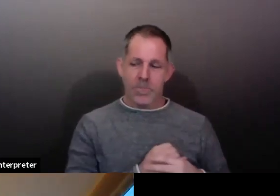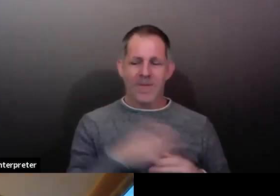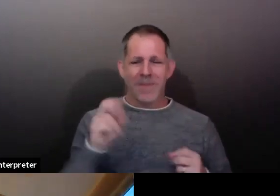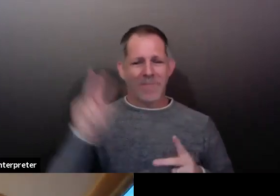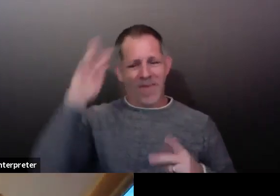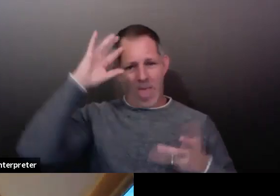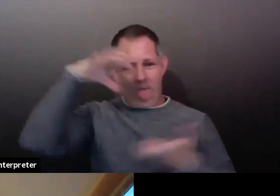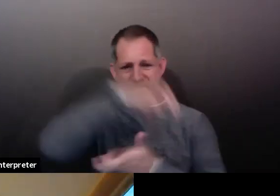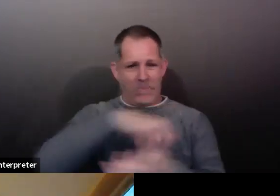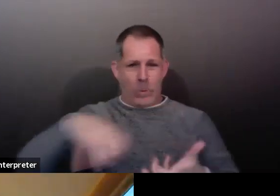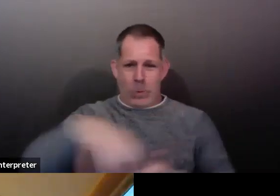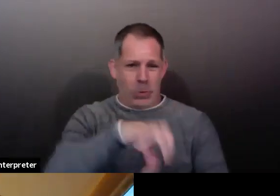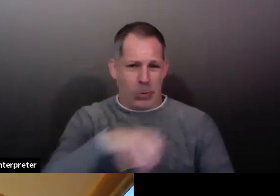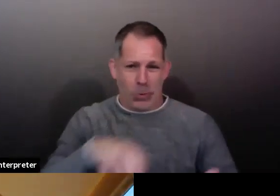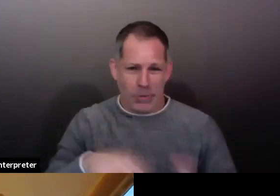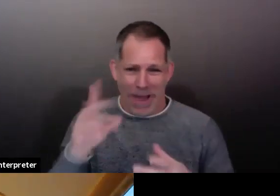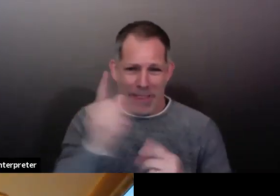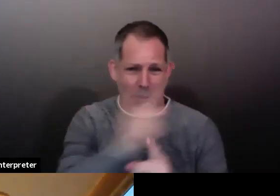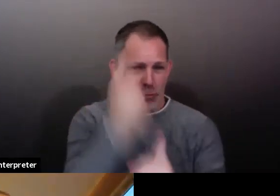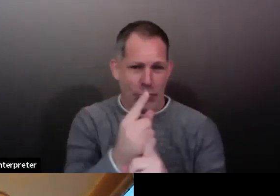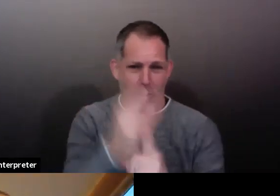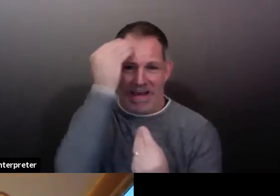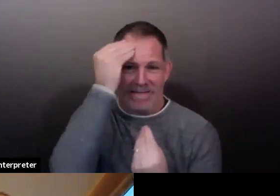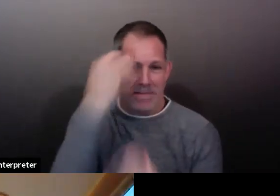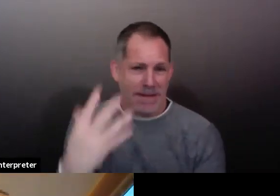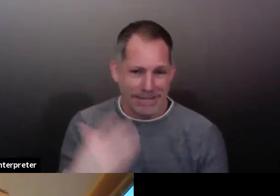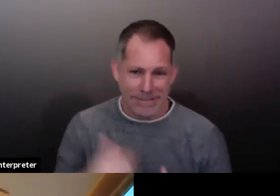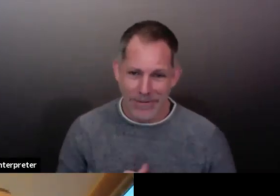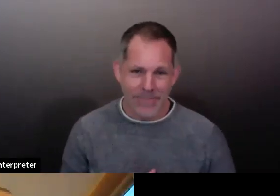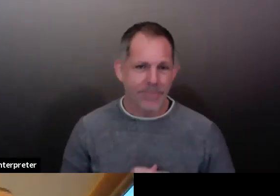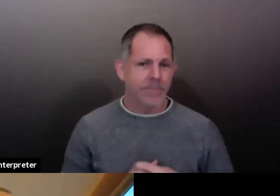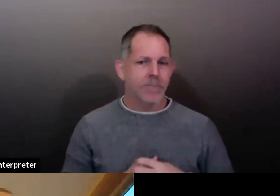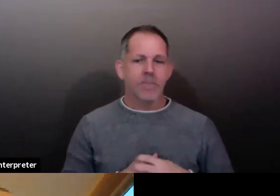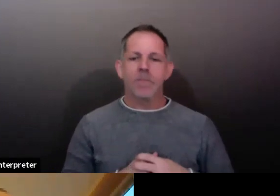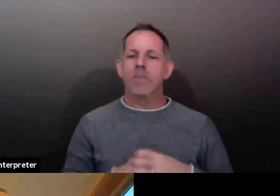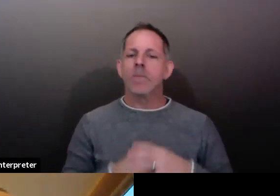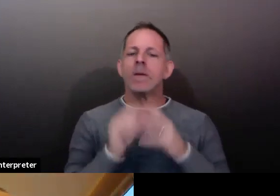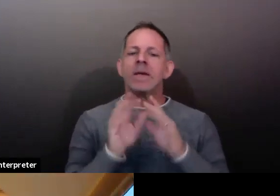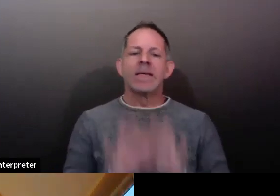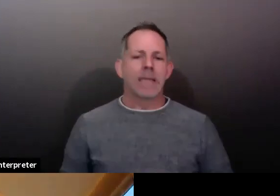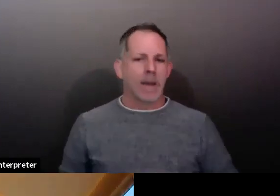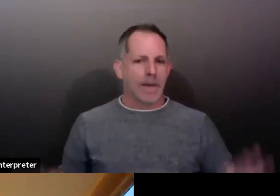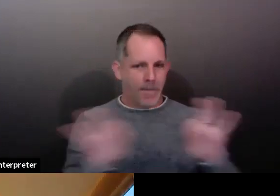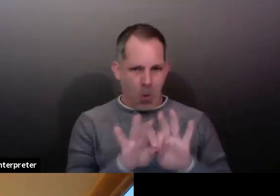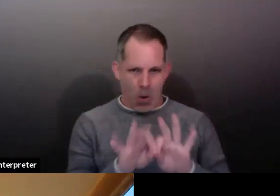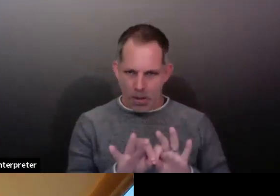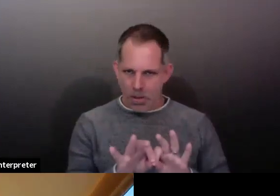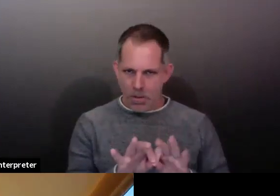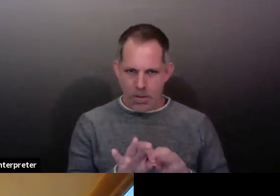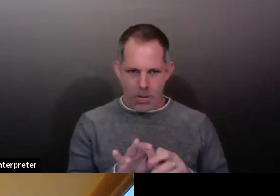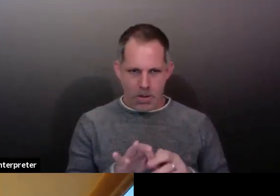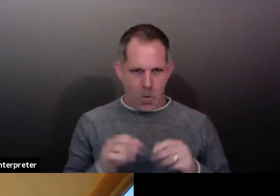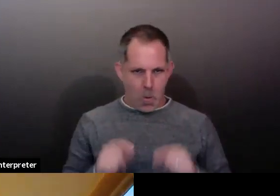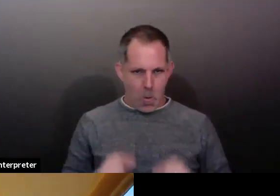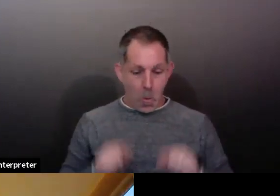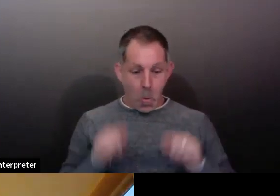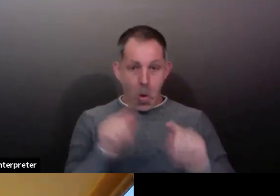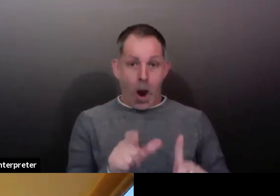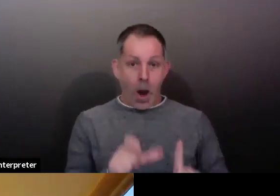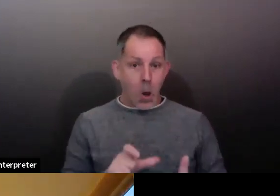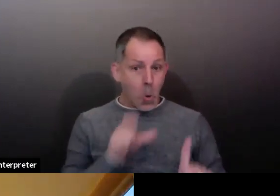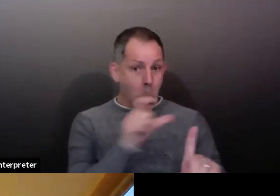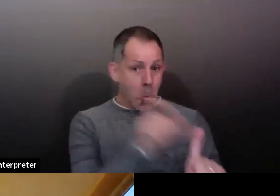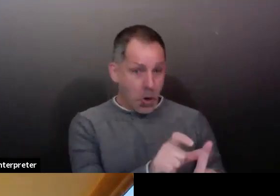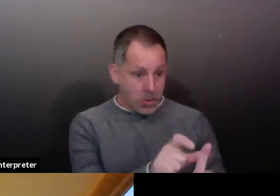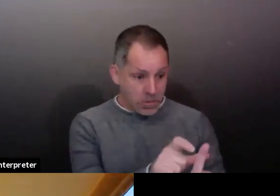We do want you to pursue testing about midway through your quarantine and certainly want you to if you develop symptoms. But